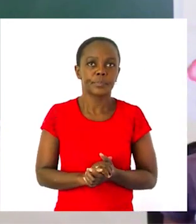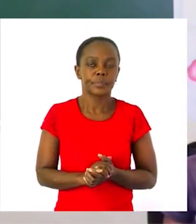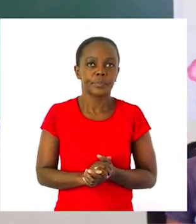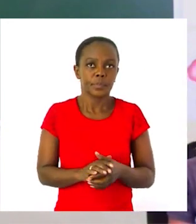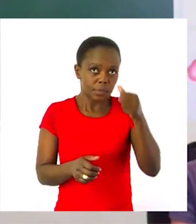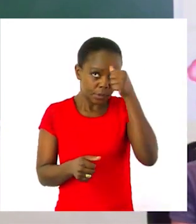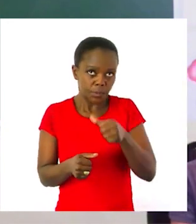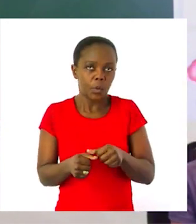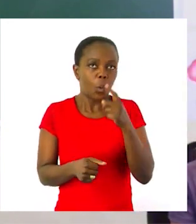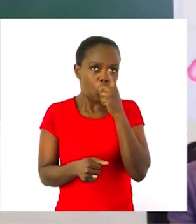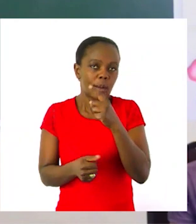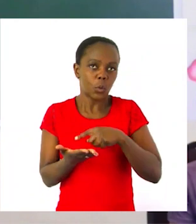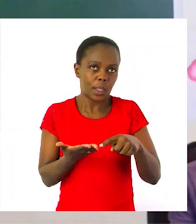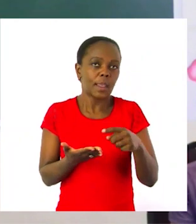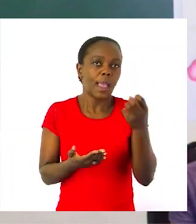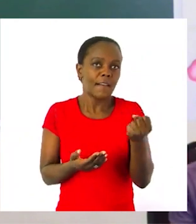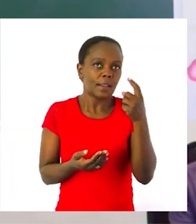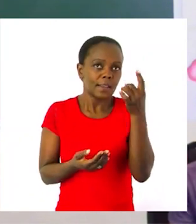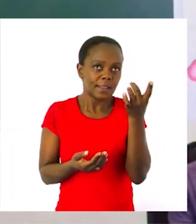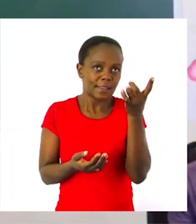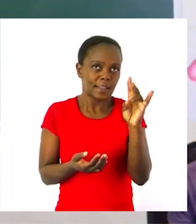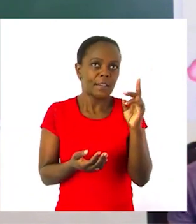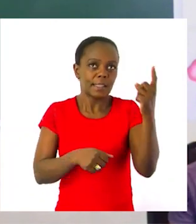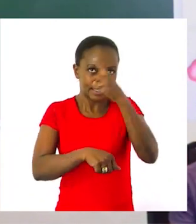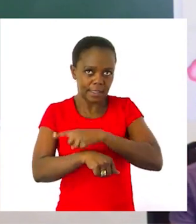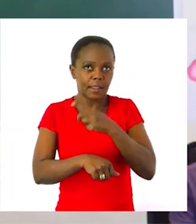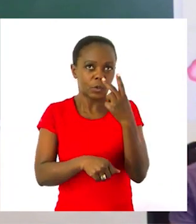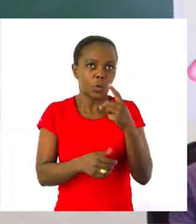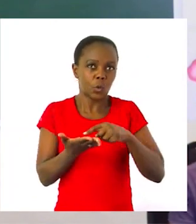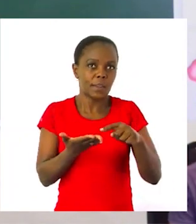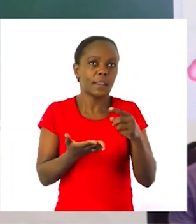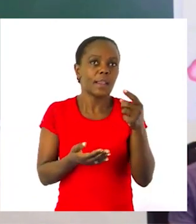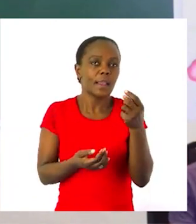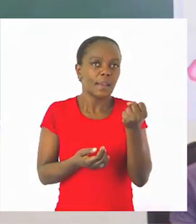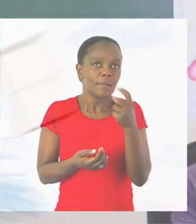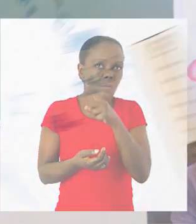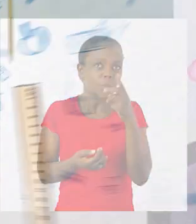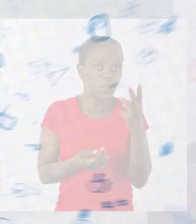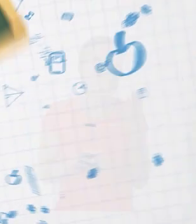that one week has seven days. Two weeks has 14 days.